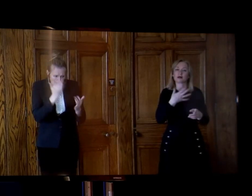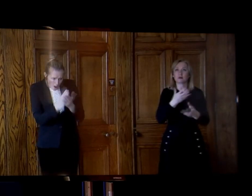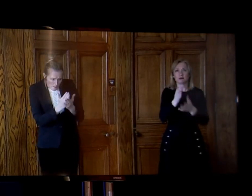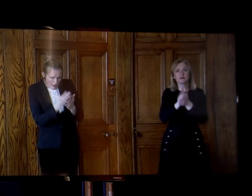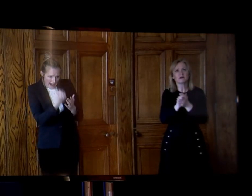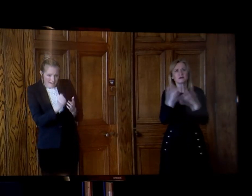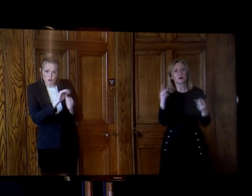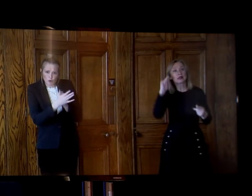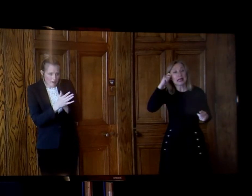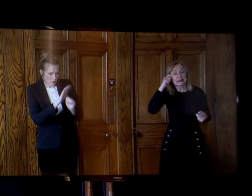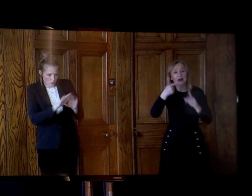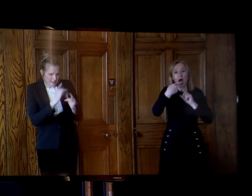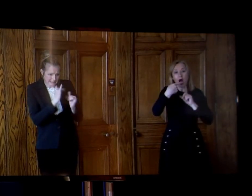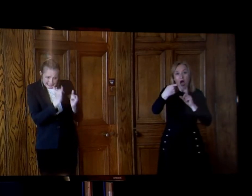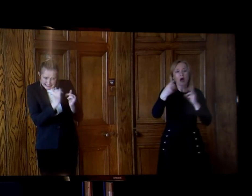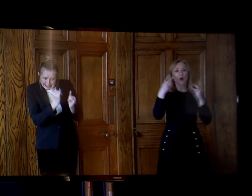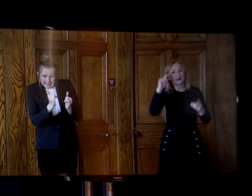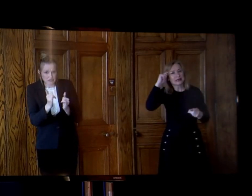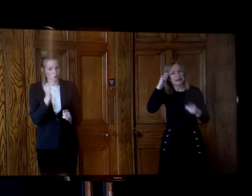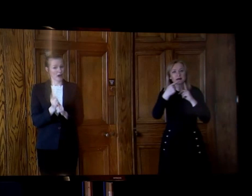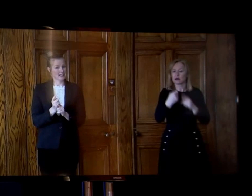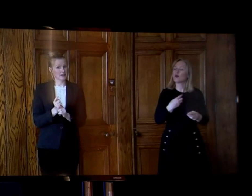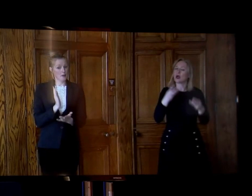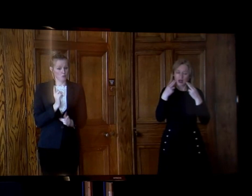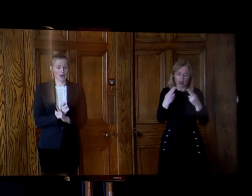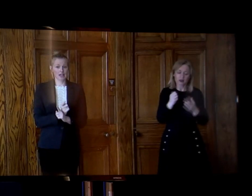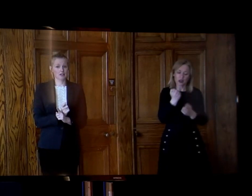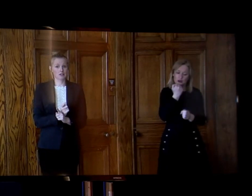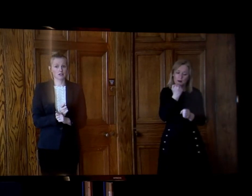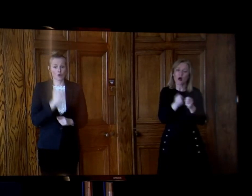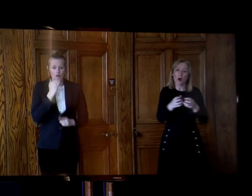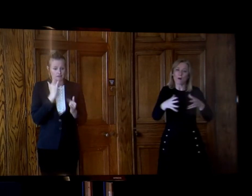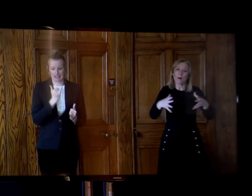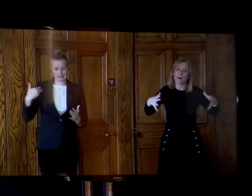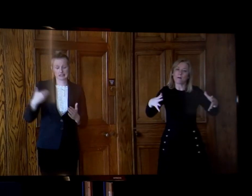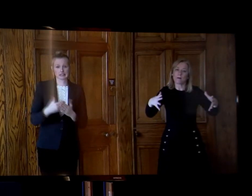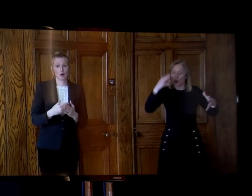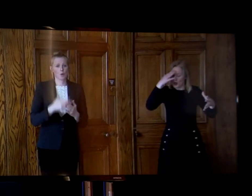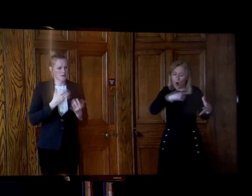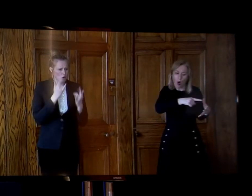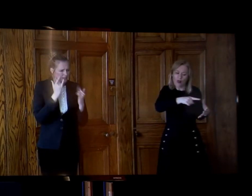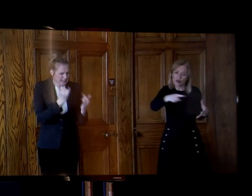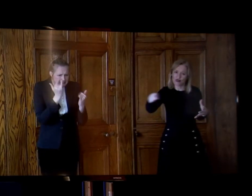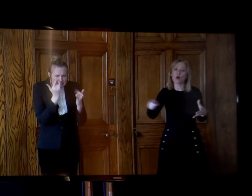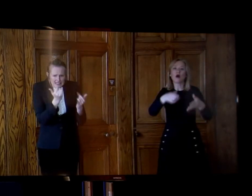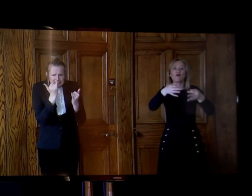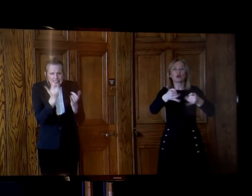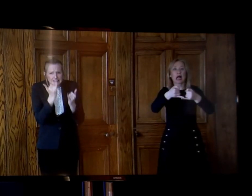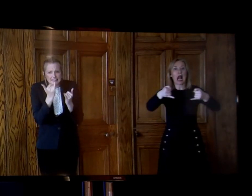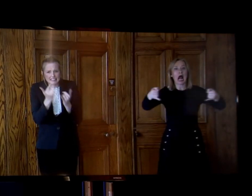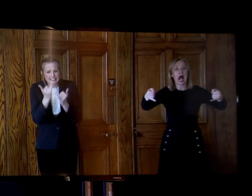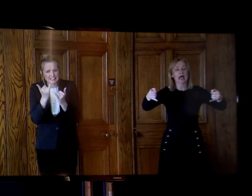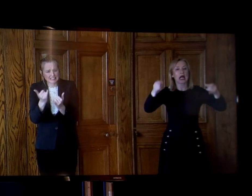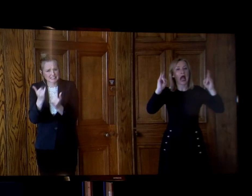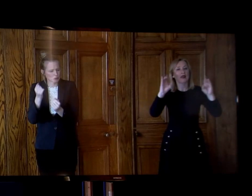to ramp it up significantly and that's where we need to get because that's the assurance that that the staff are asking us for we need the health care staff at this moment in time now